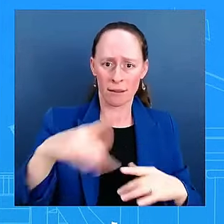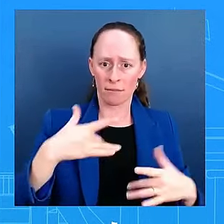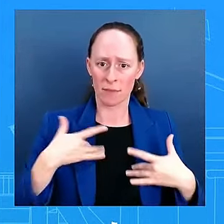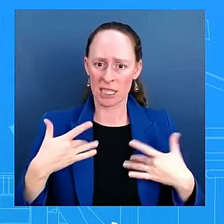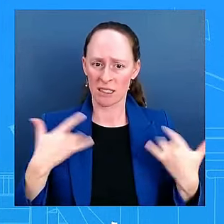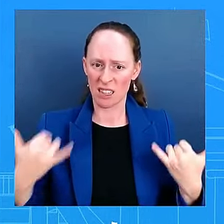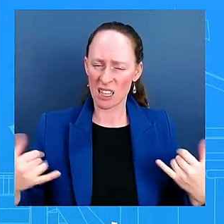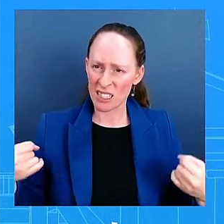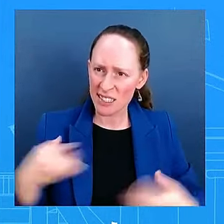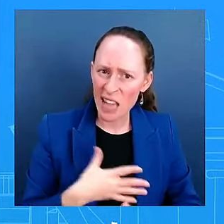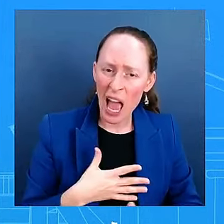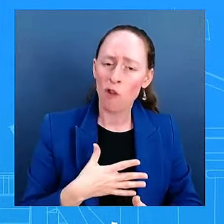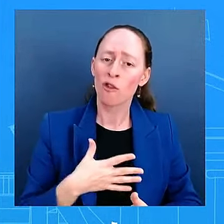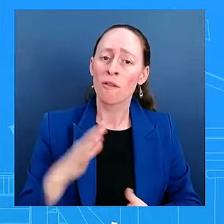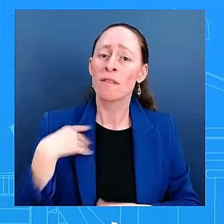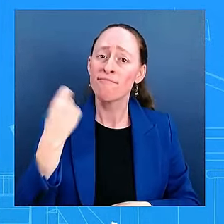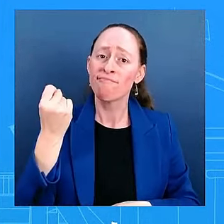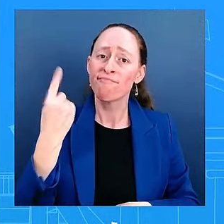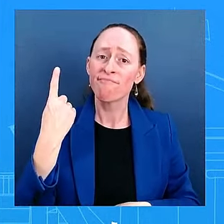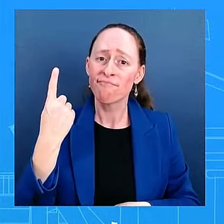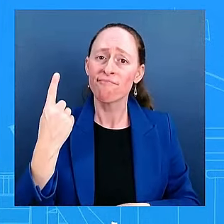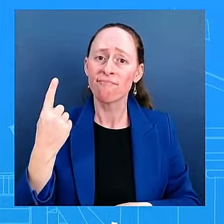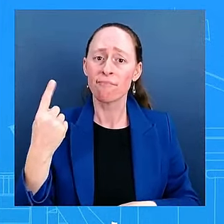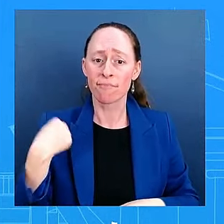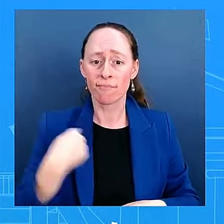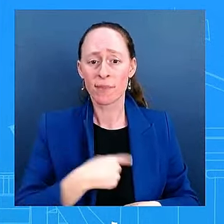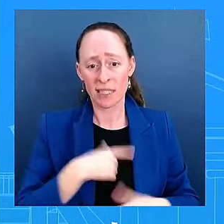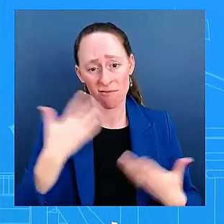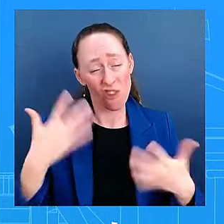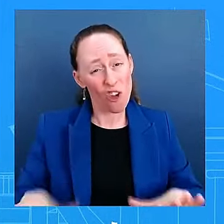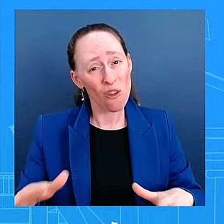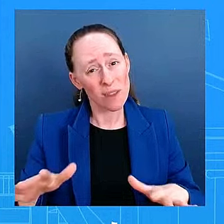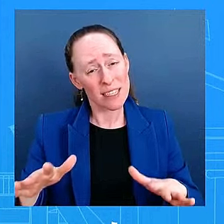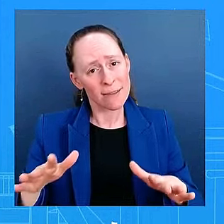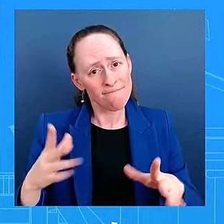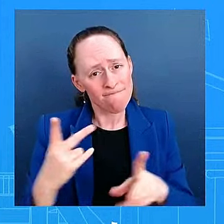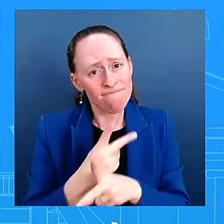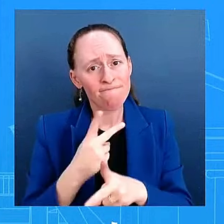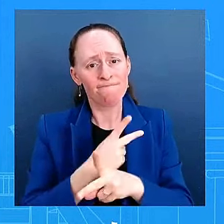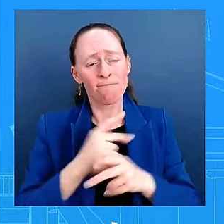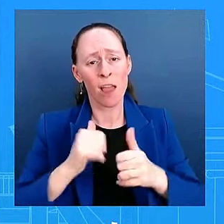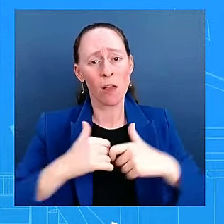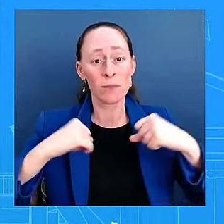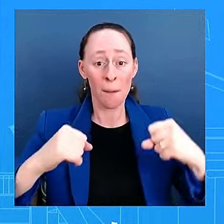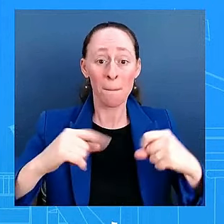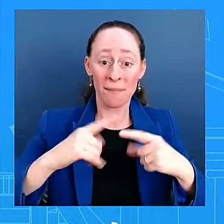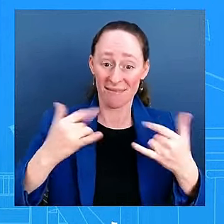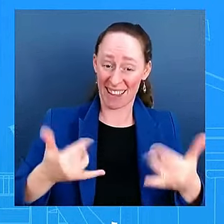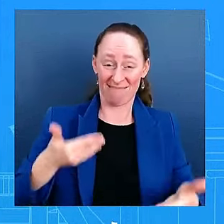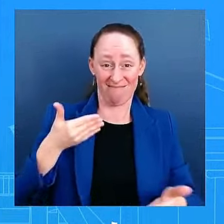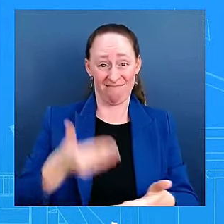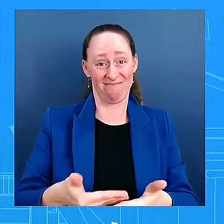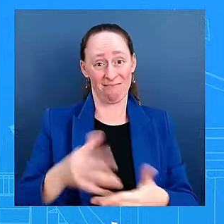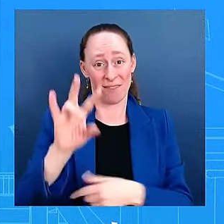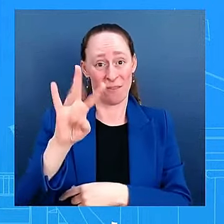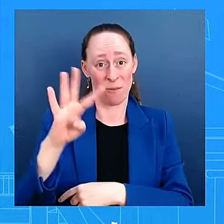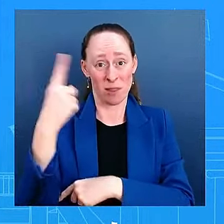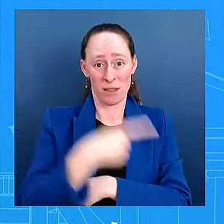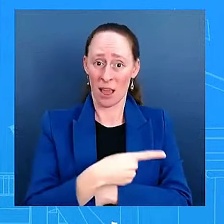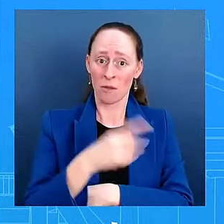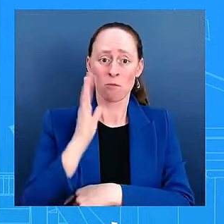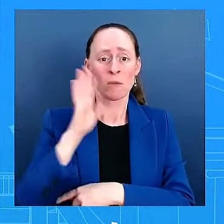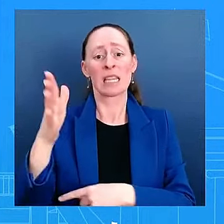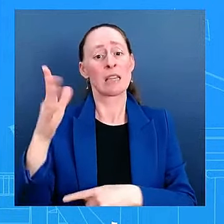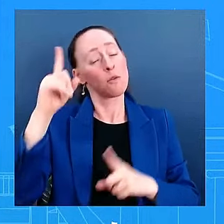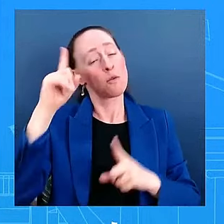I think that's why in the next 74 days, the president wants to lead by example. That's why we keep talking about a peaceful transfer